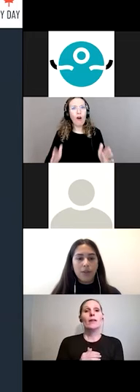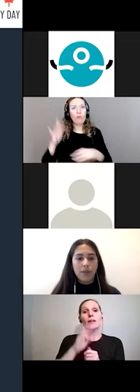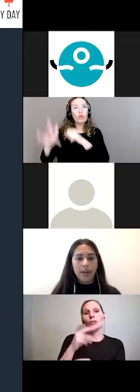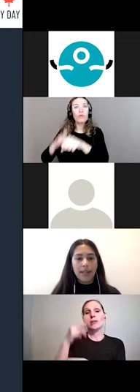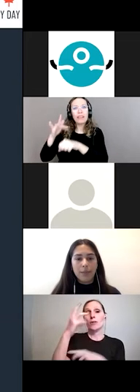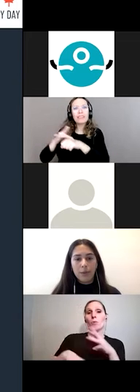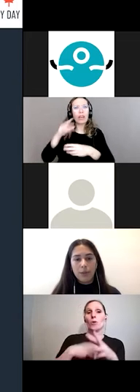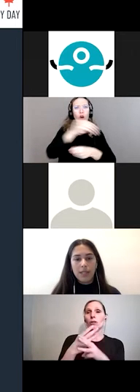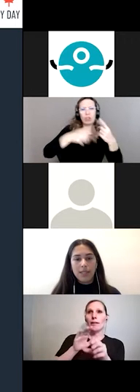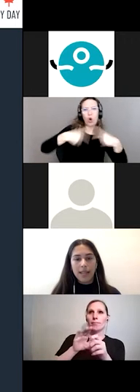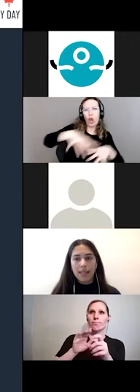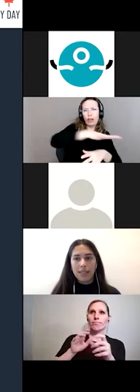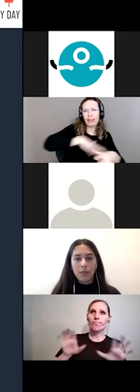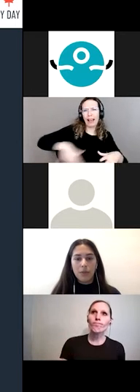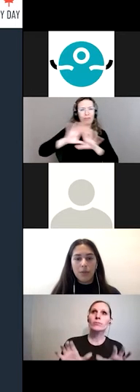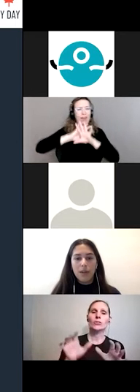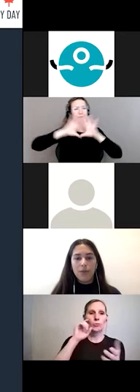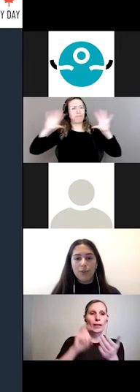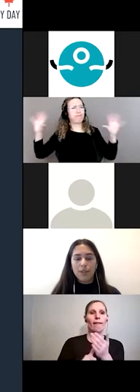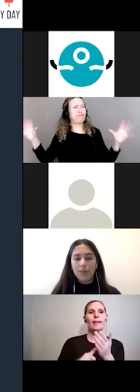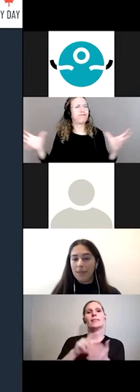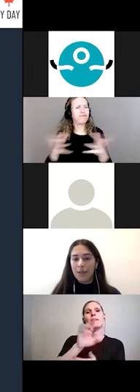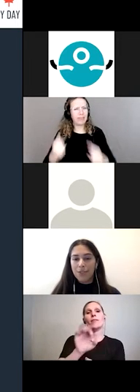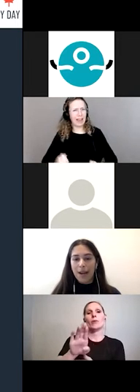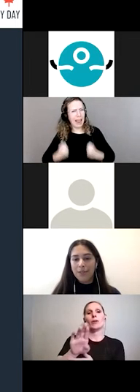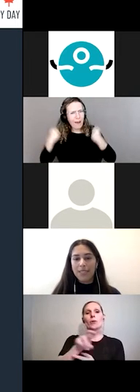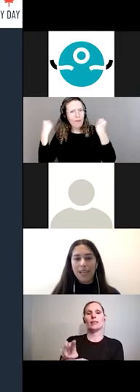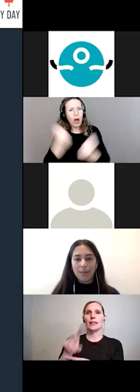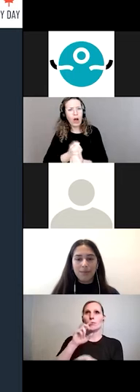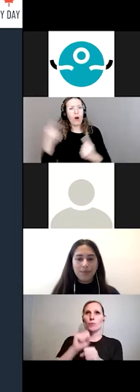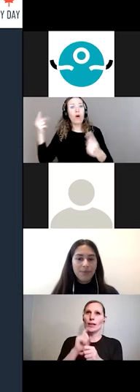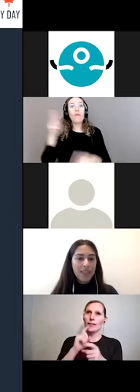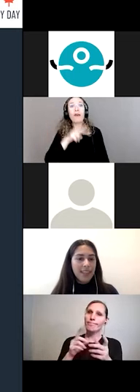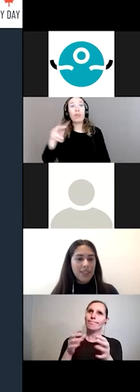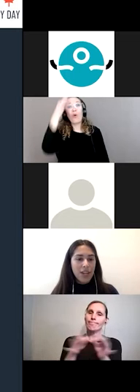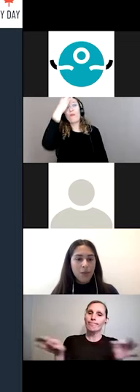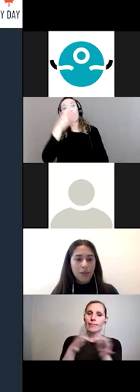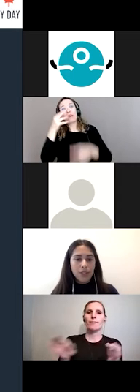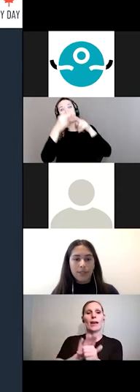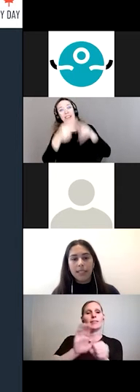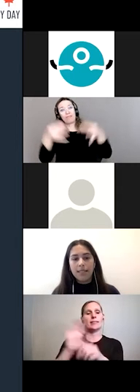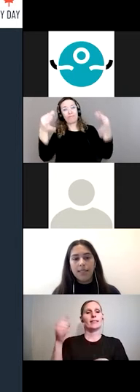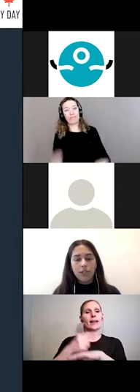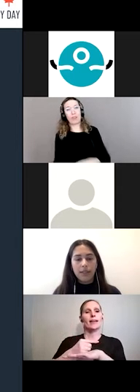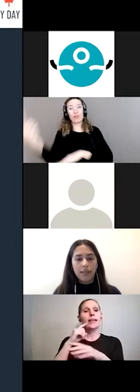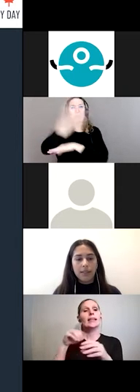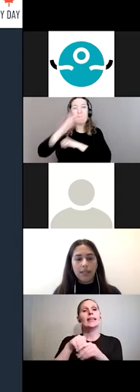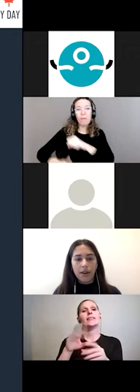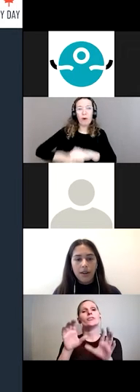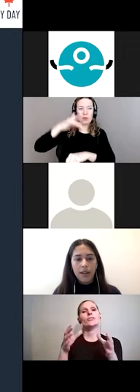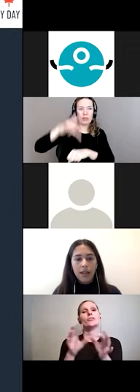effort to recognize February 22nd as a global version of Language Advocacy Day. In the chat, we are sharing the link to